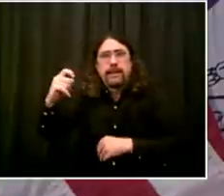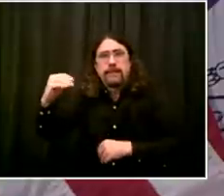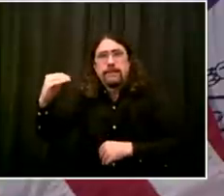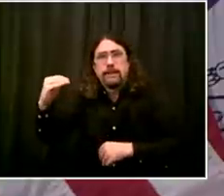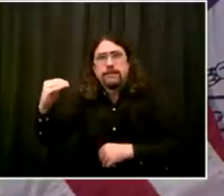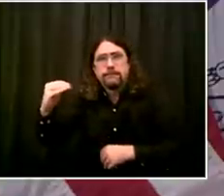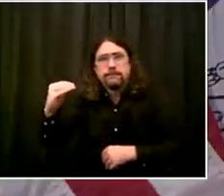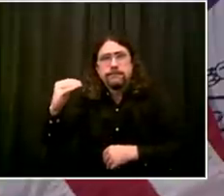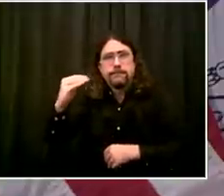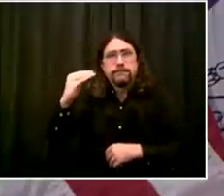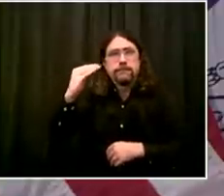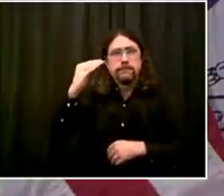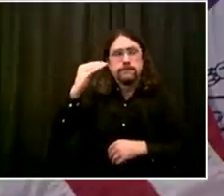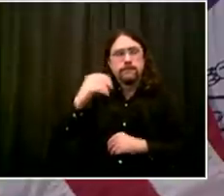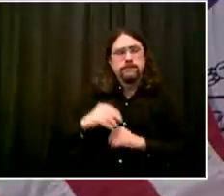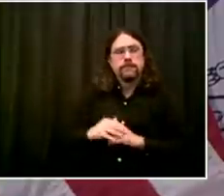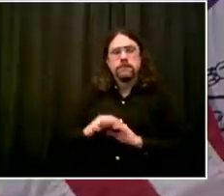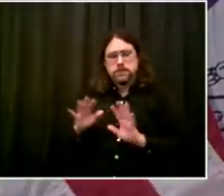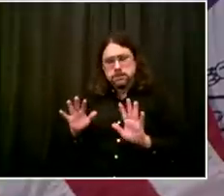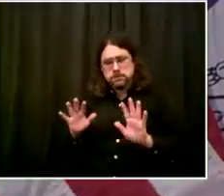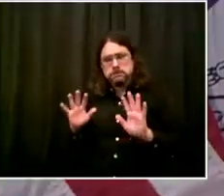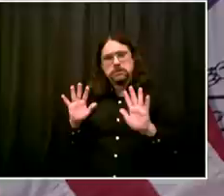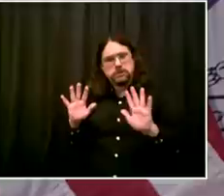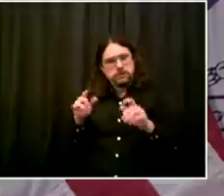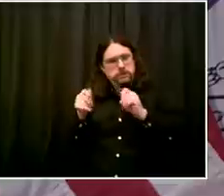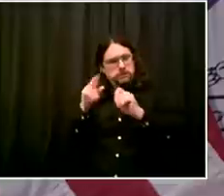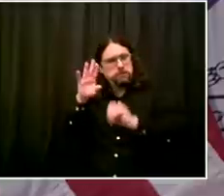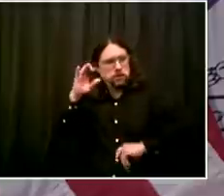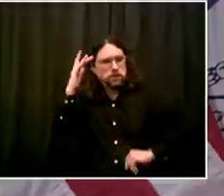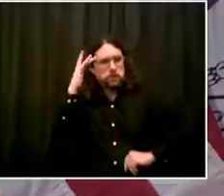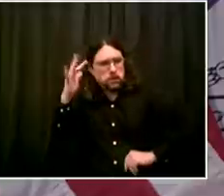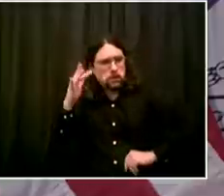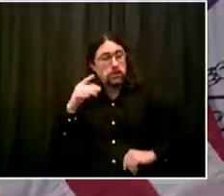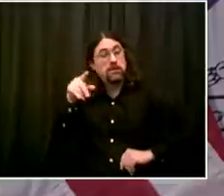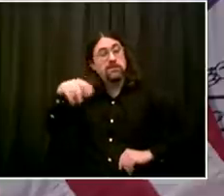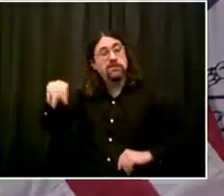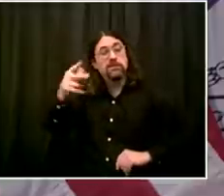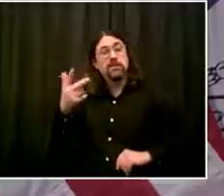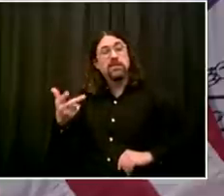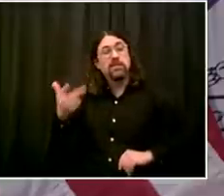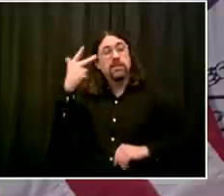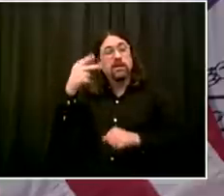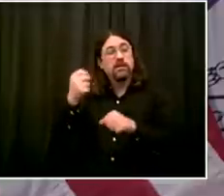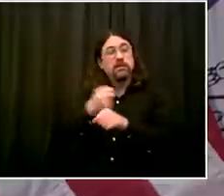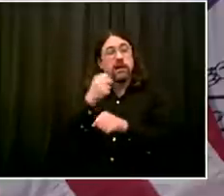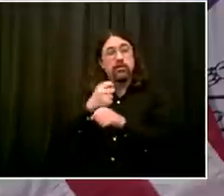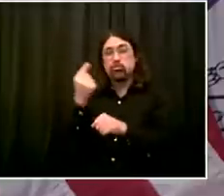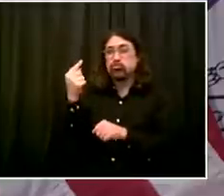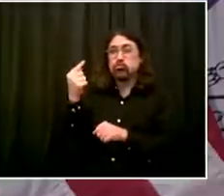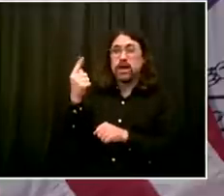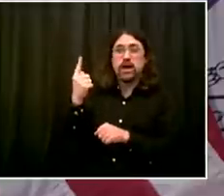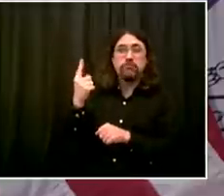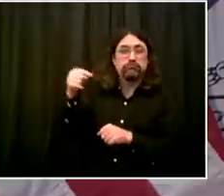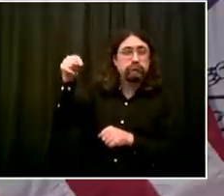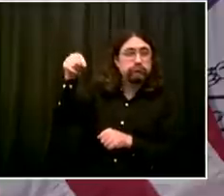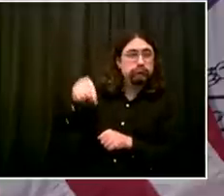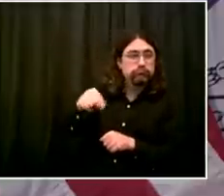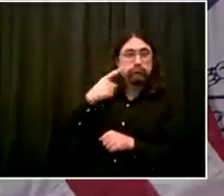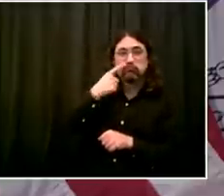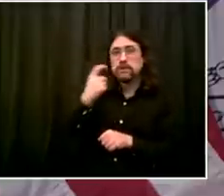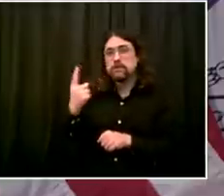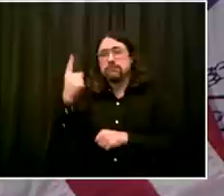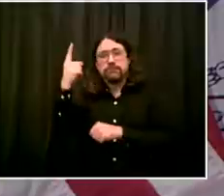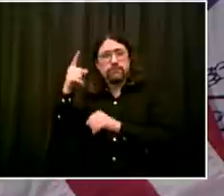to get to a restart that is sustainable and not sort of skittish and moving back and forth all the time.